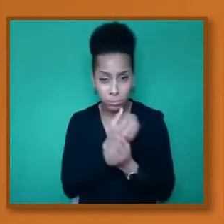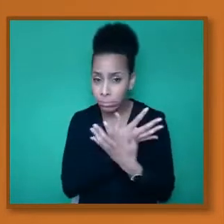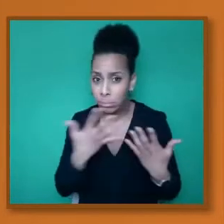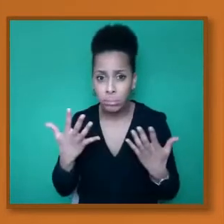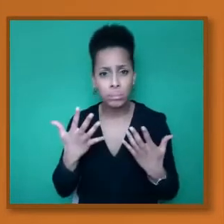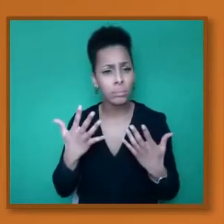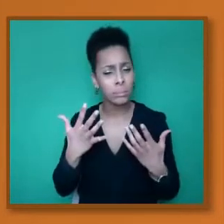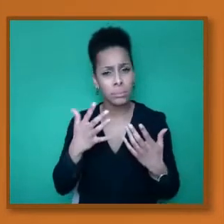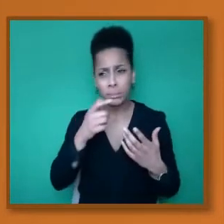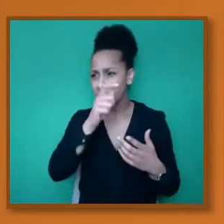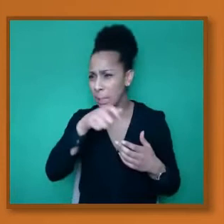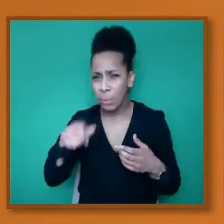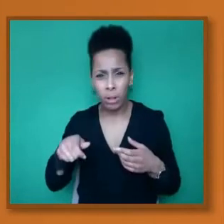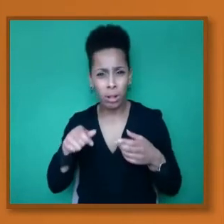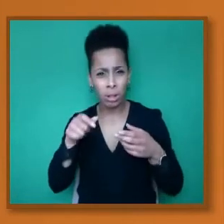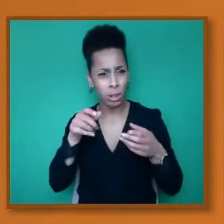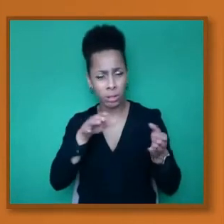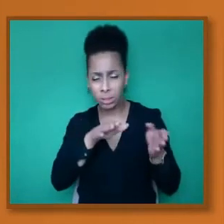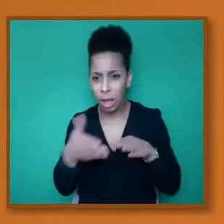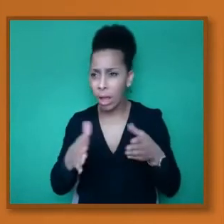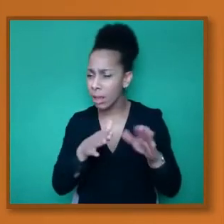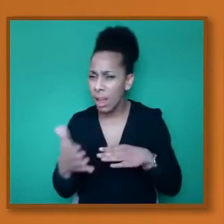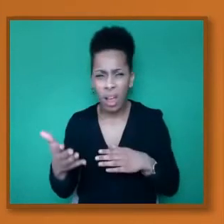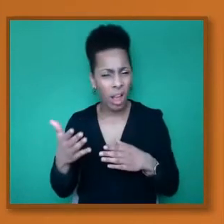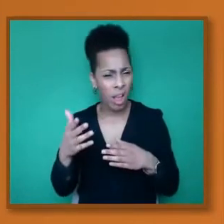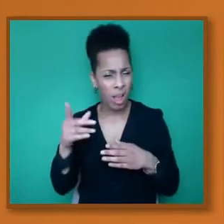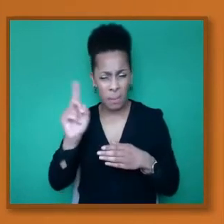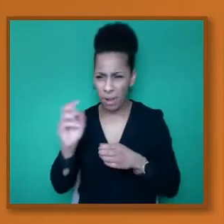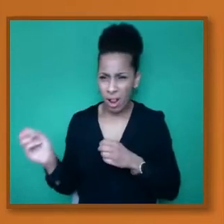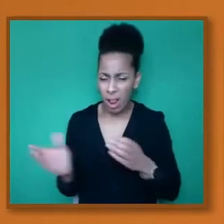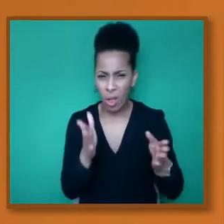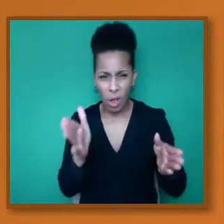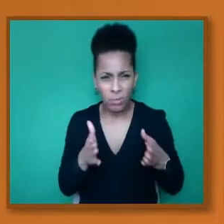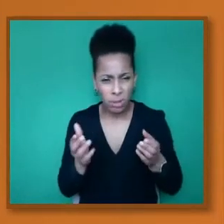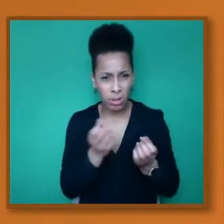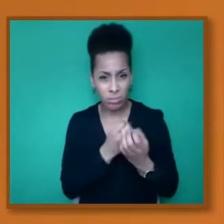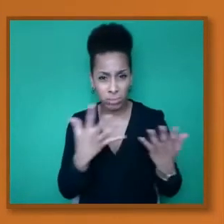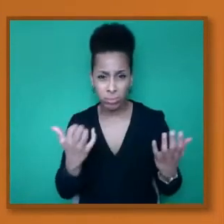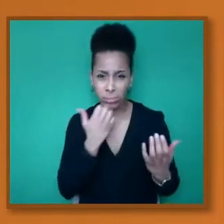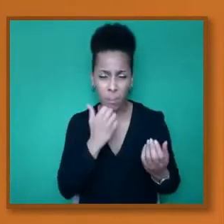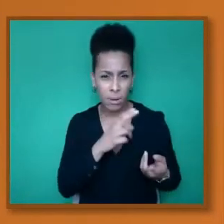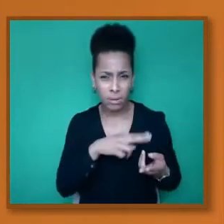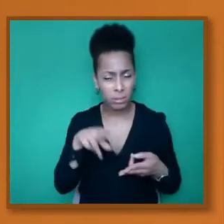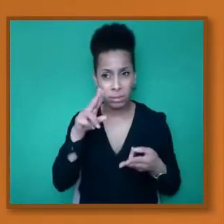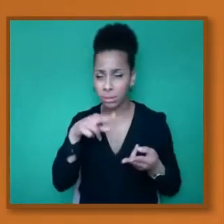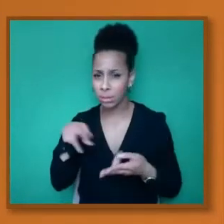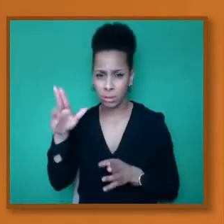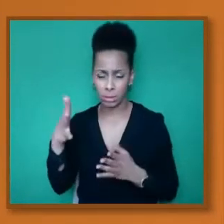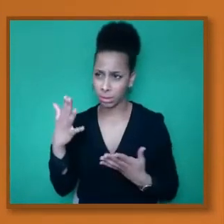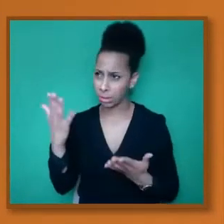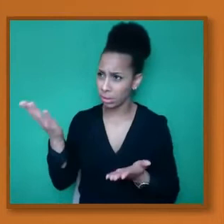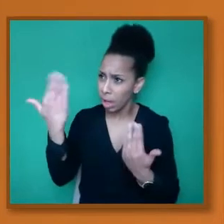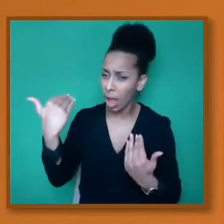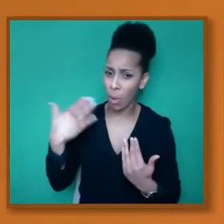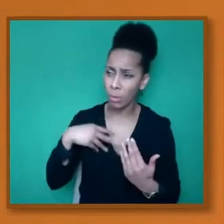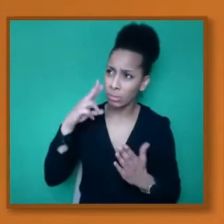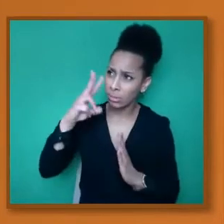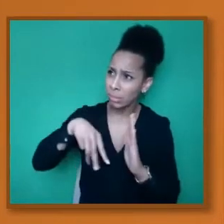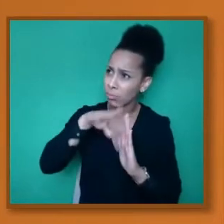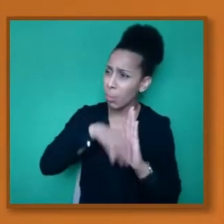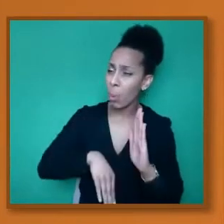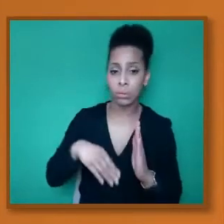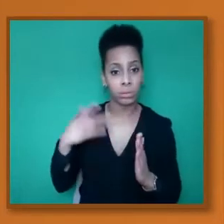from hospitalizations were coming out, there was no quick response. And